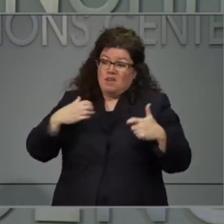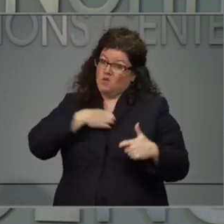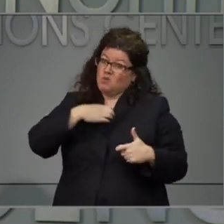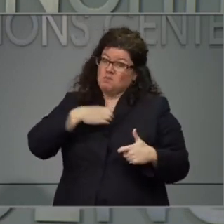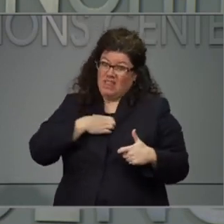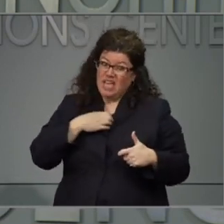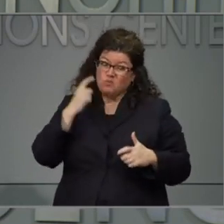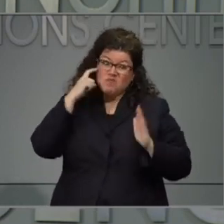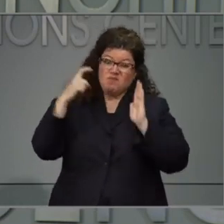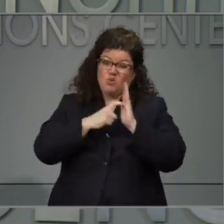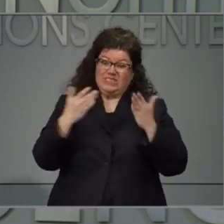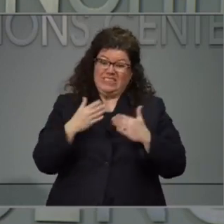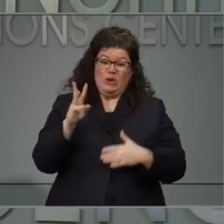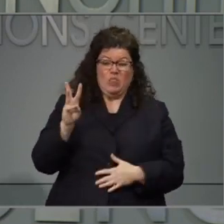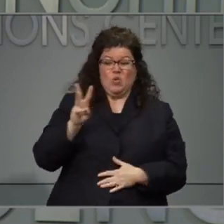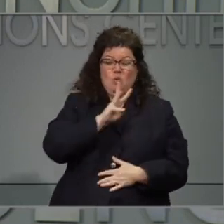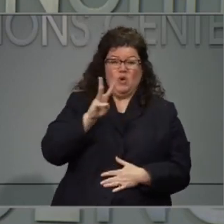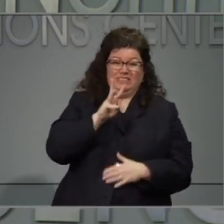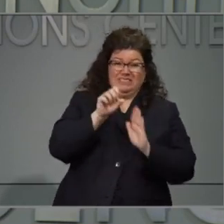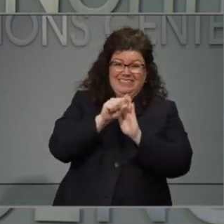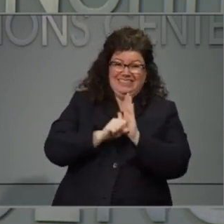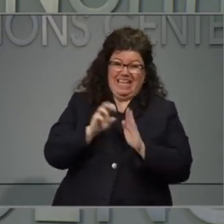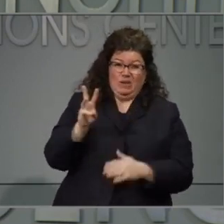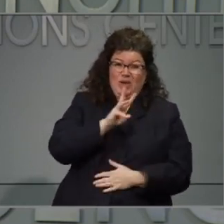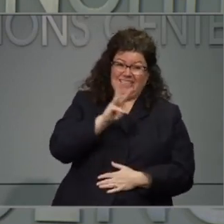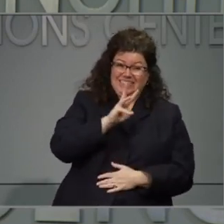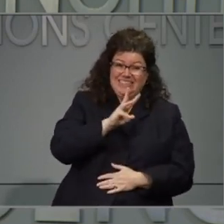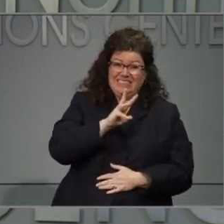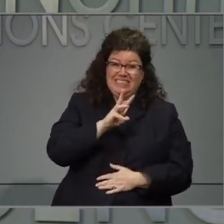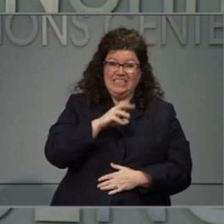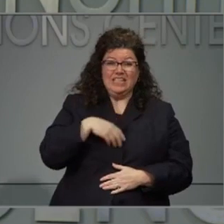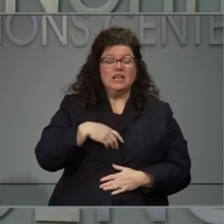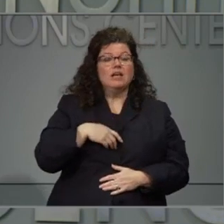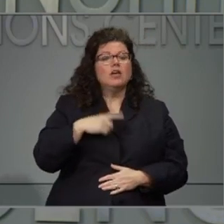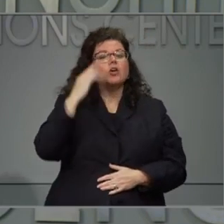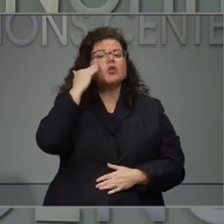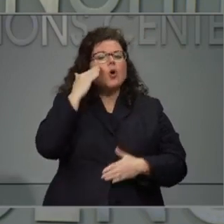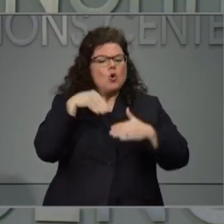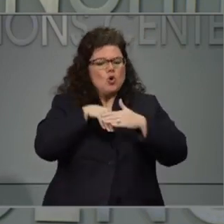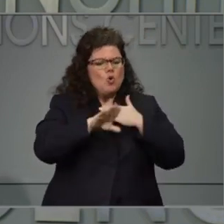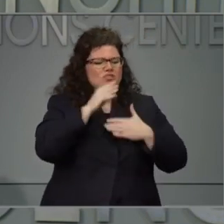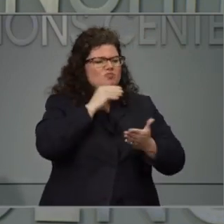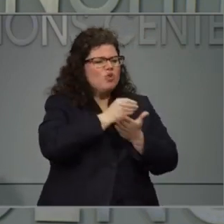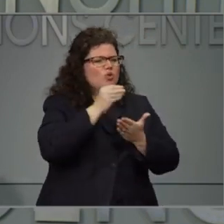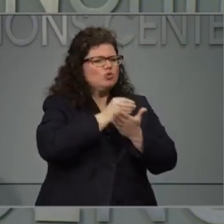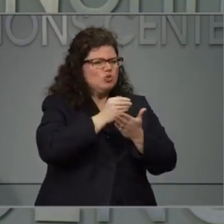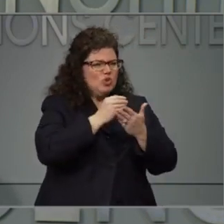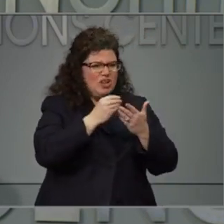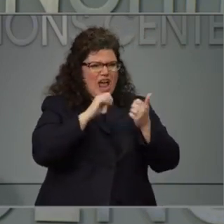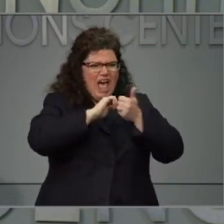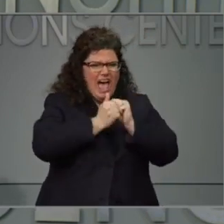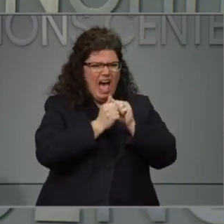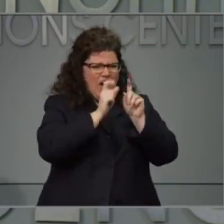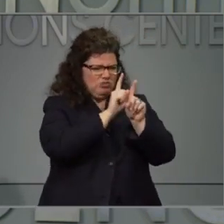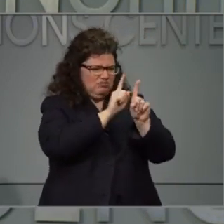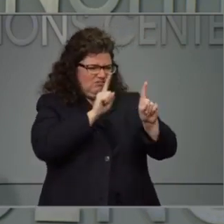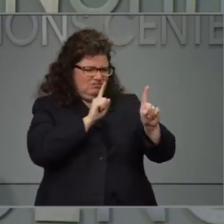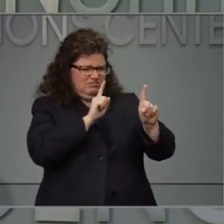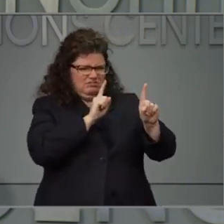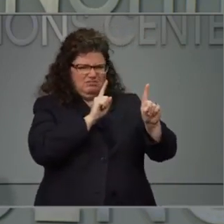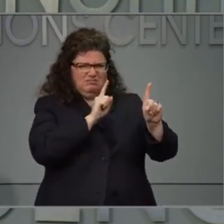the Western area is that social distancing at the grocery store is very difficult. Can you talk a little bit more about